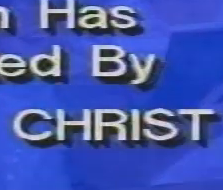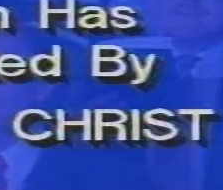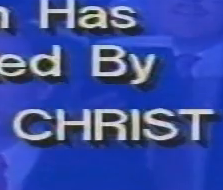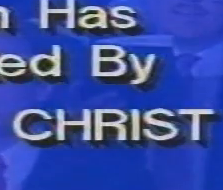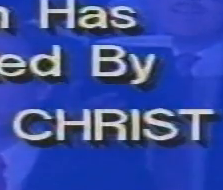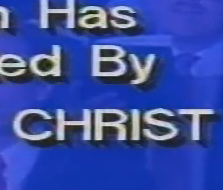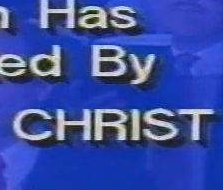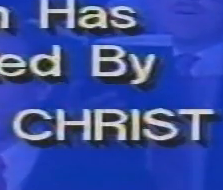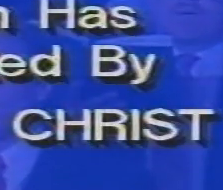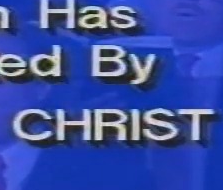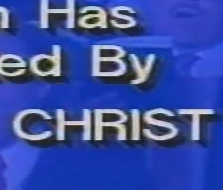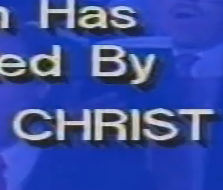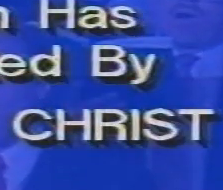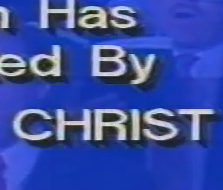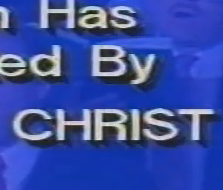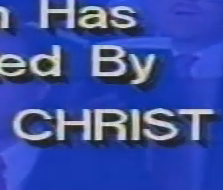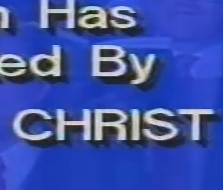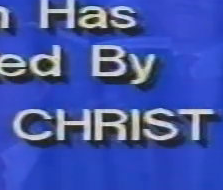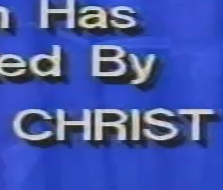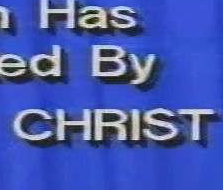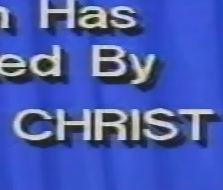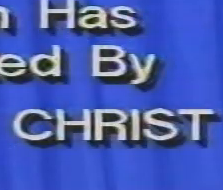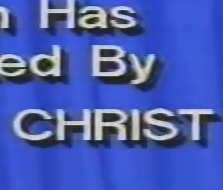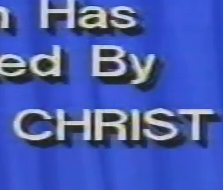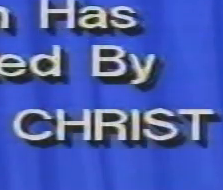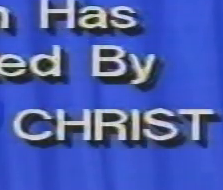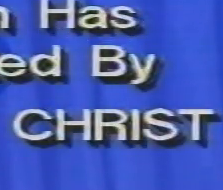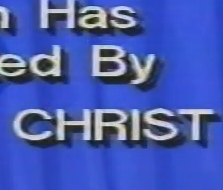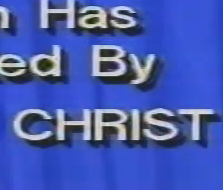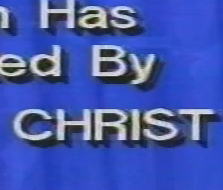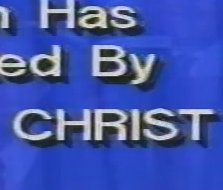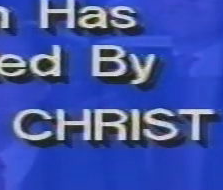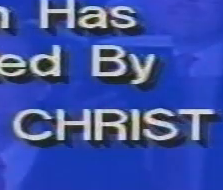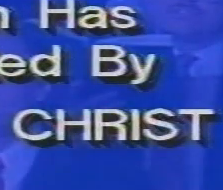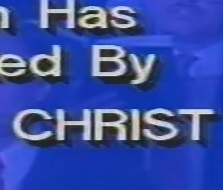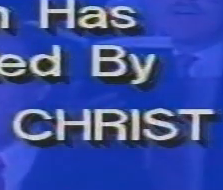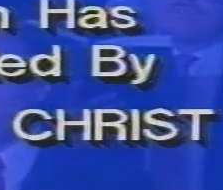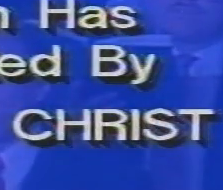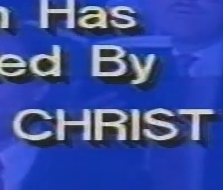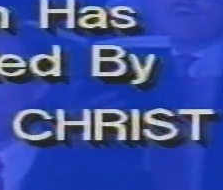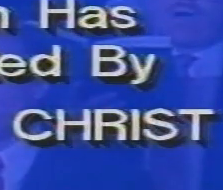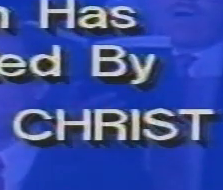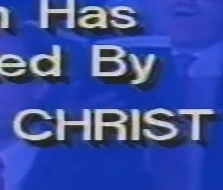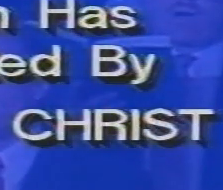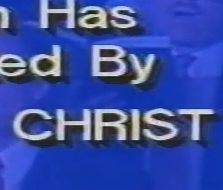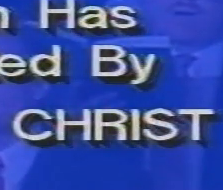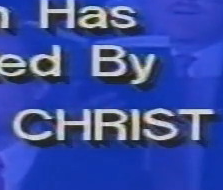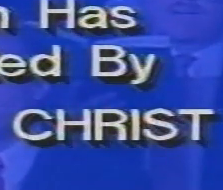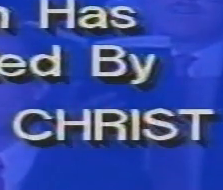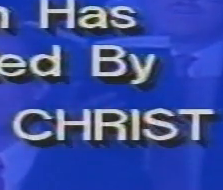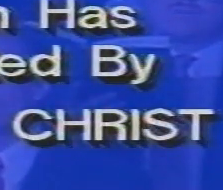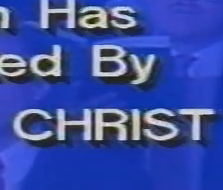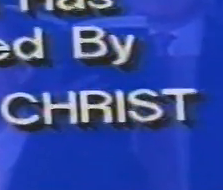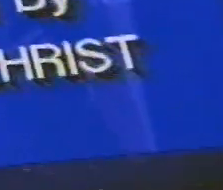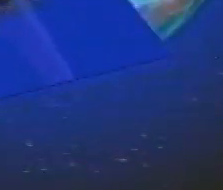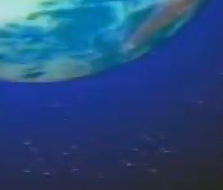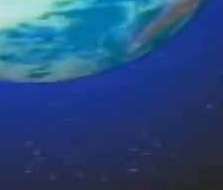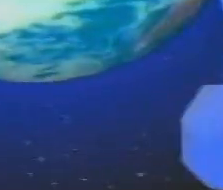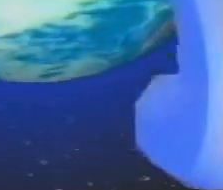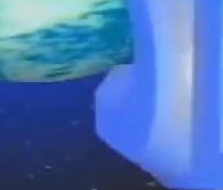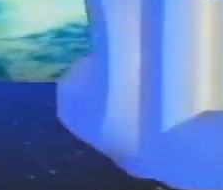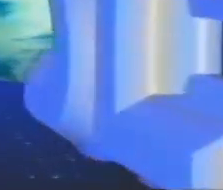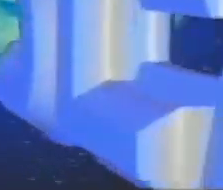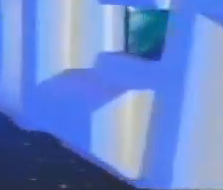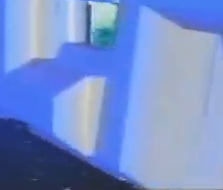If I walk in heaven's light Shound the wrong and knew the